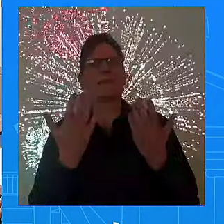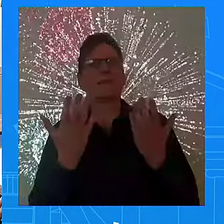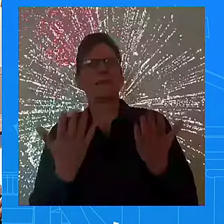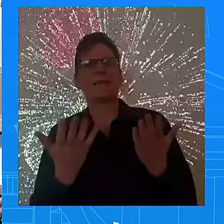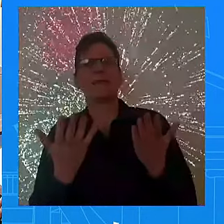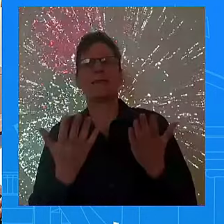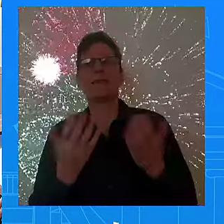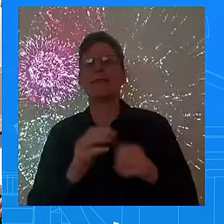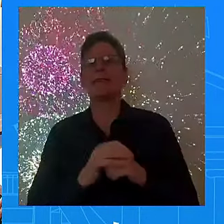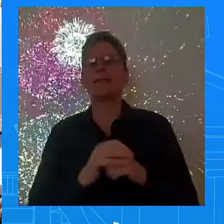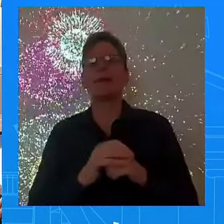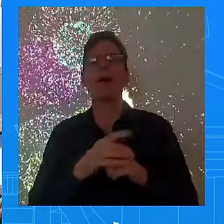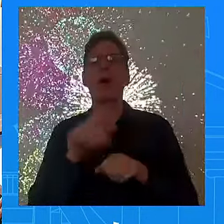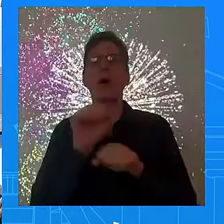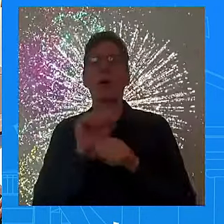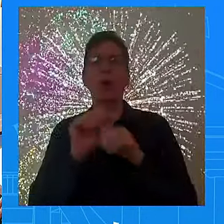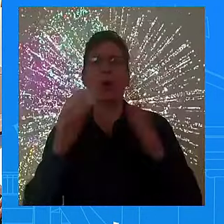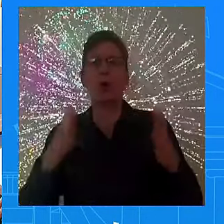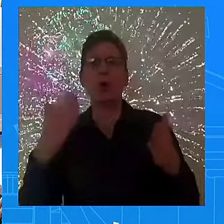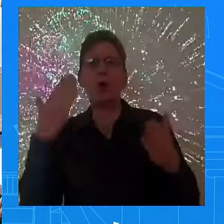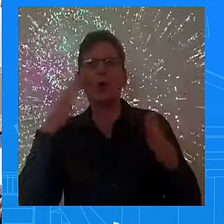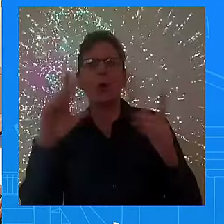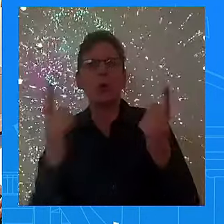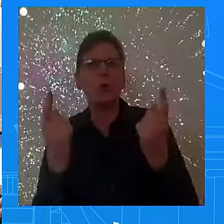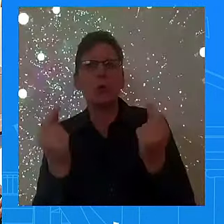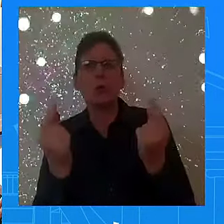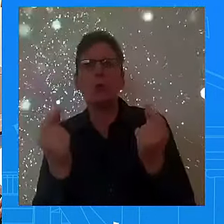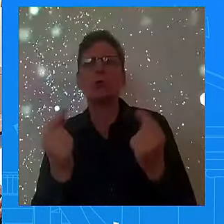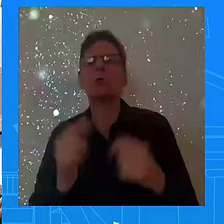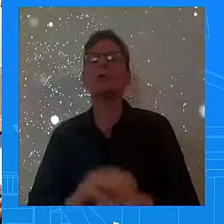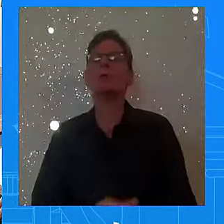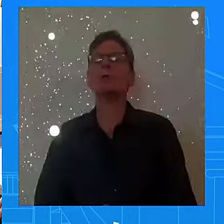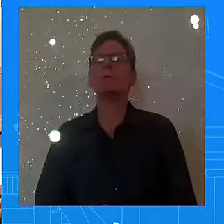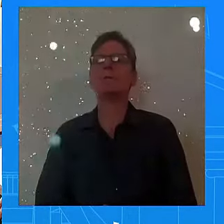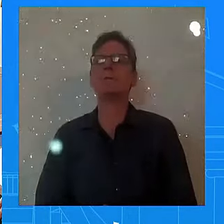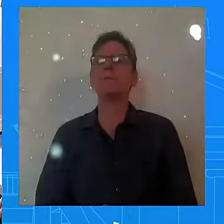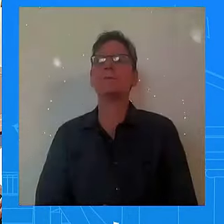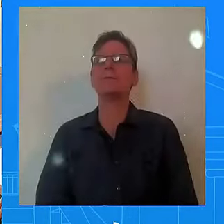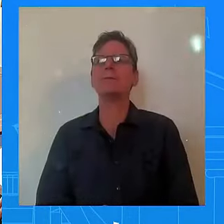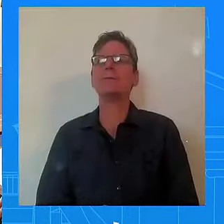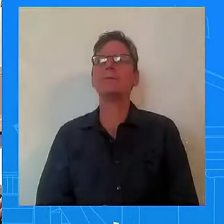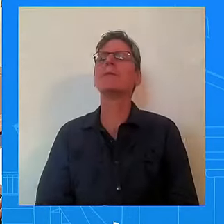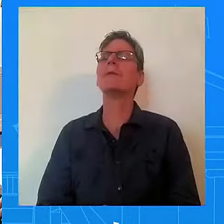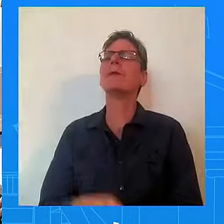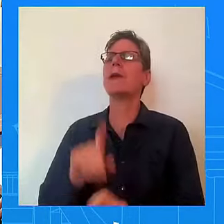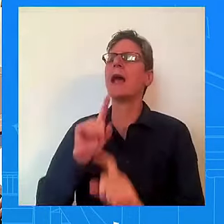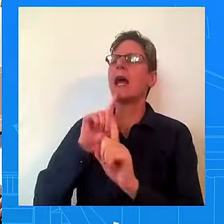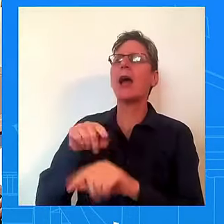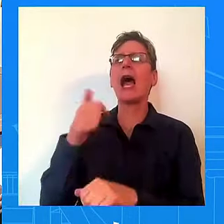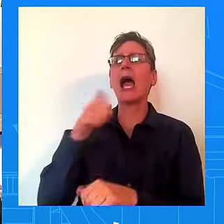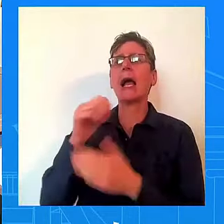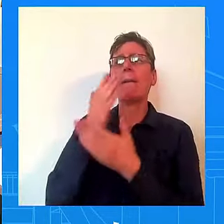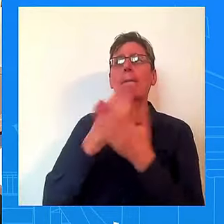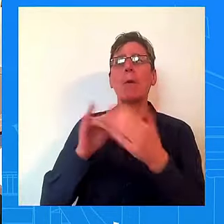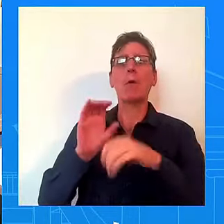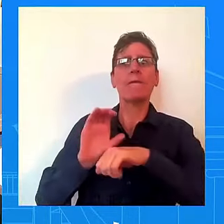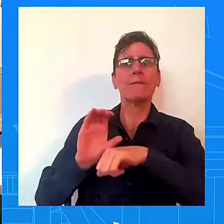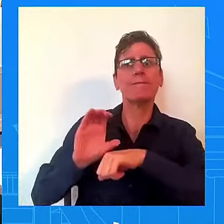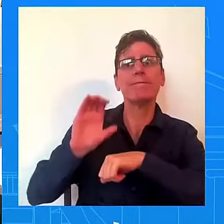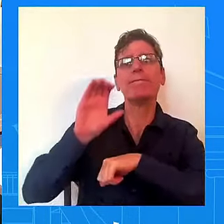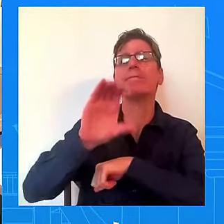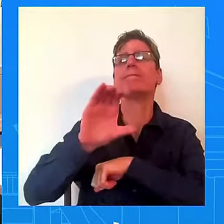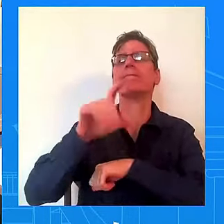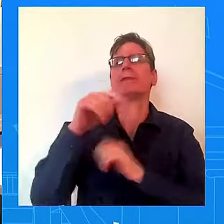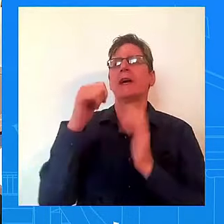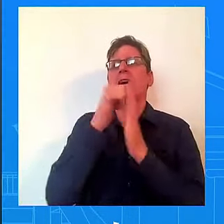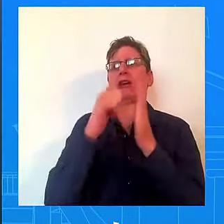felt those benefits? And will any part of the investing in America agenda impact voters between now and November? Well,